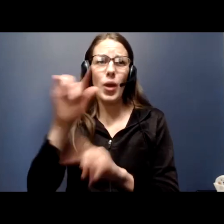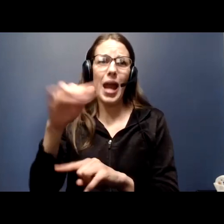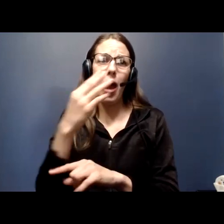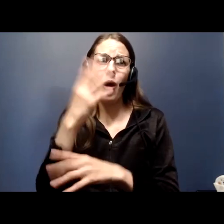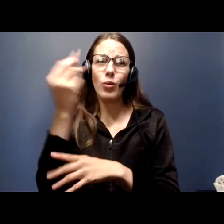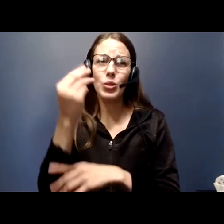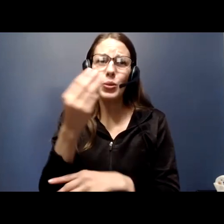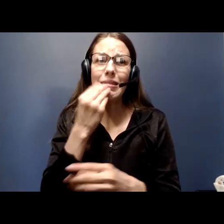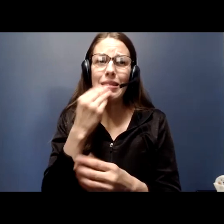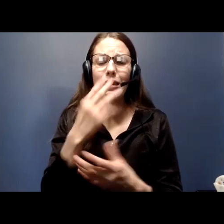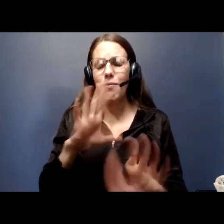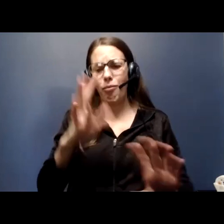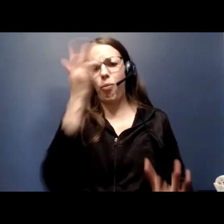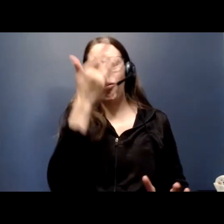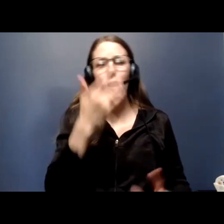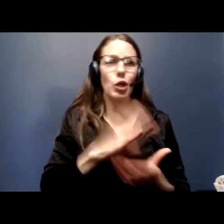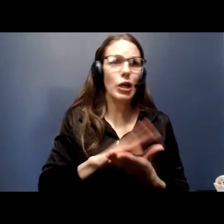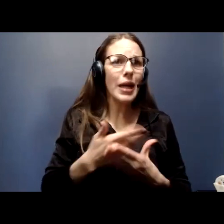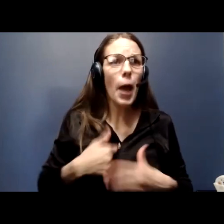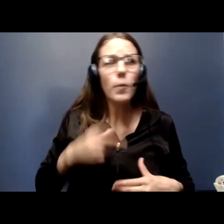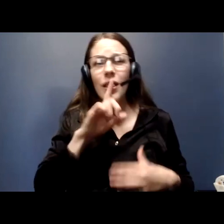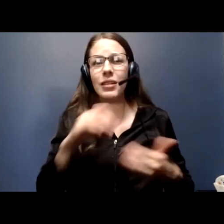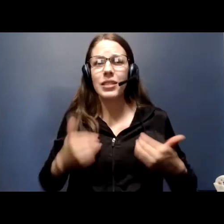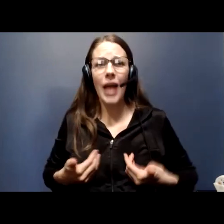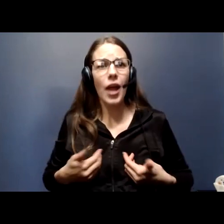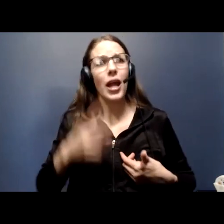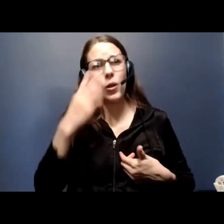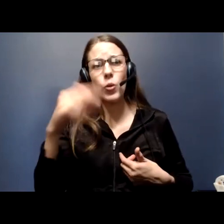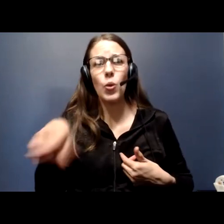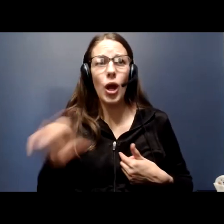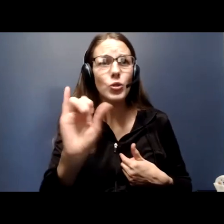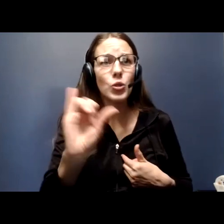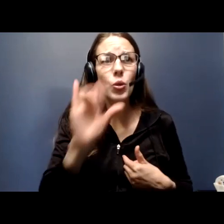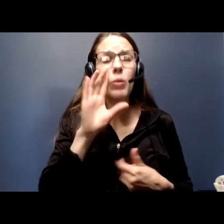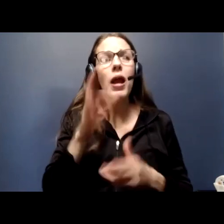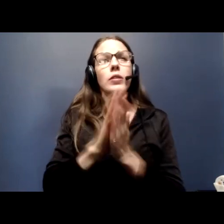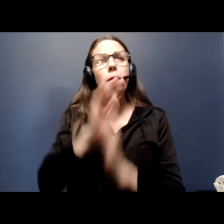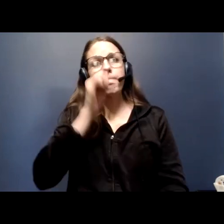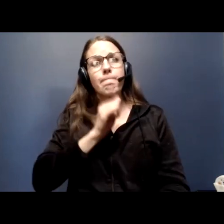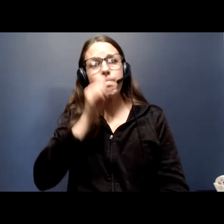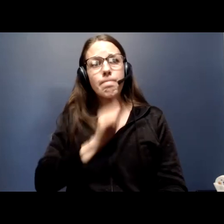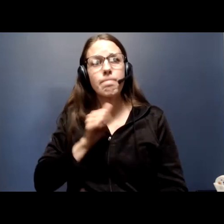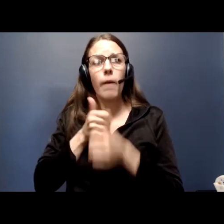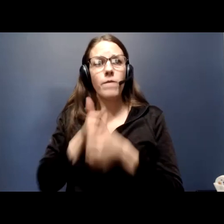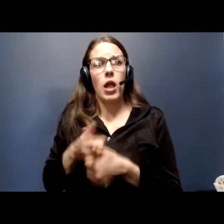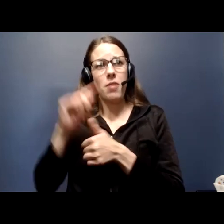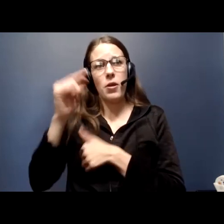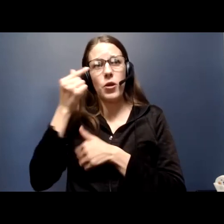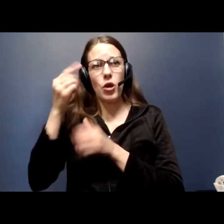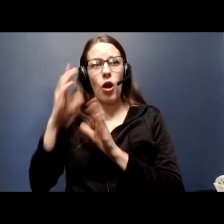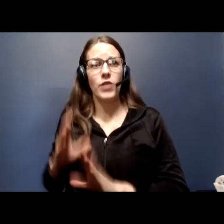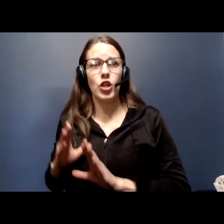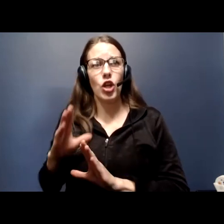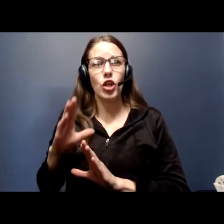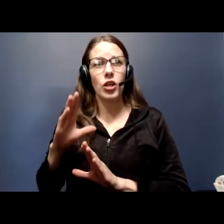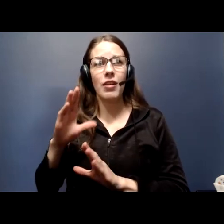all are too, but that's why we're asking you to hang in with us for just a little bit longer and follow Governor Pritzker's phase